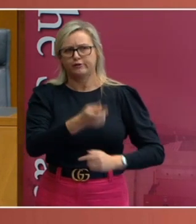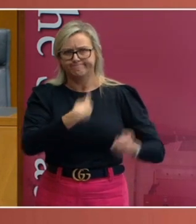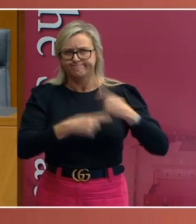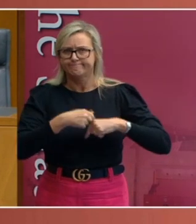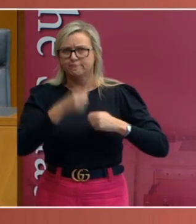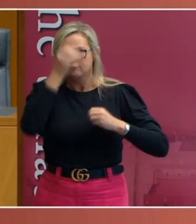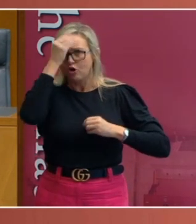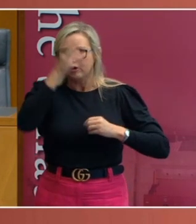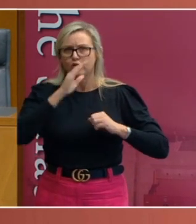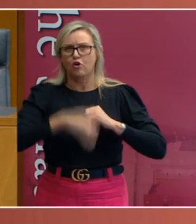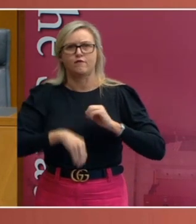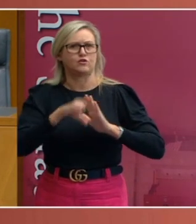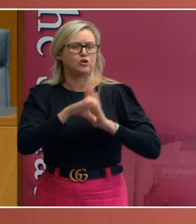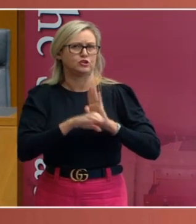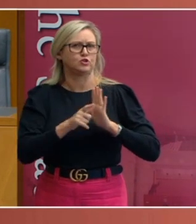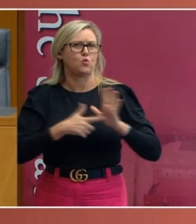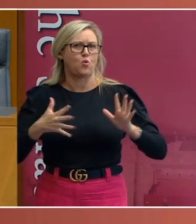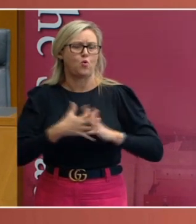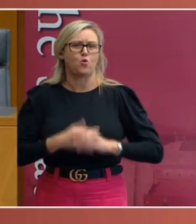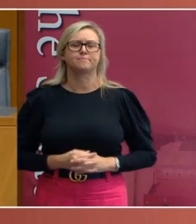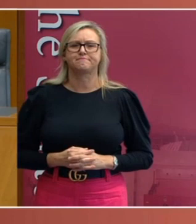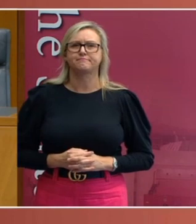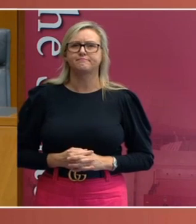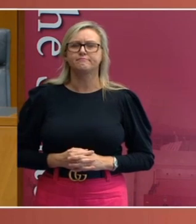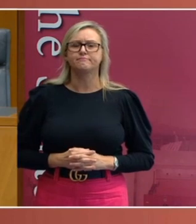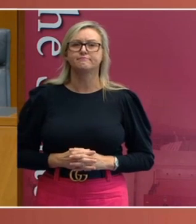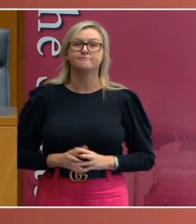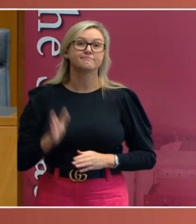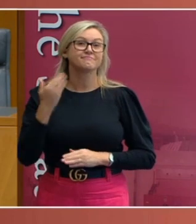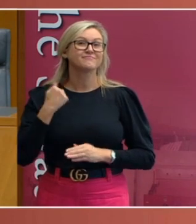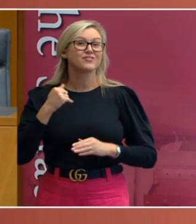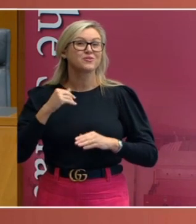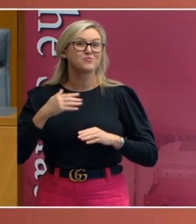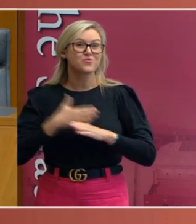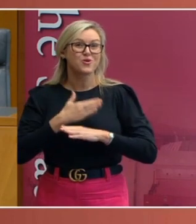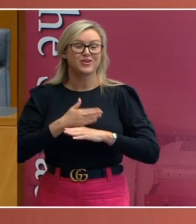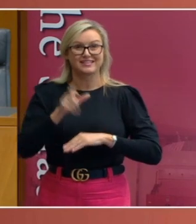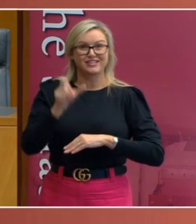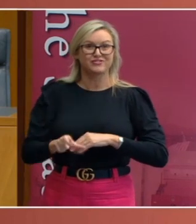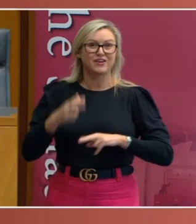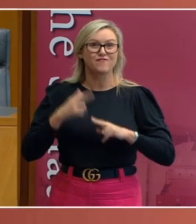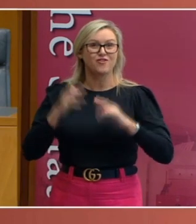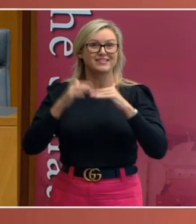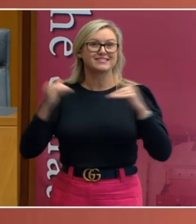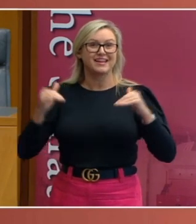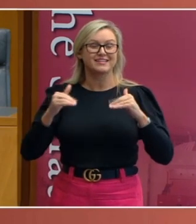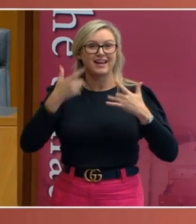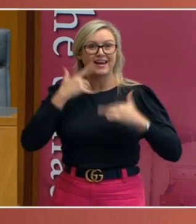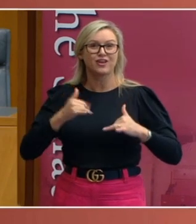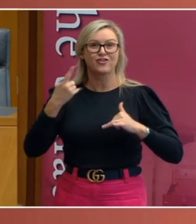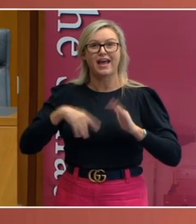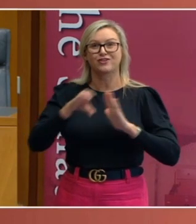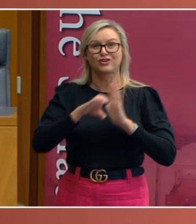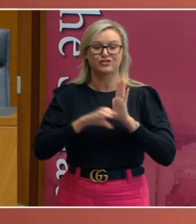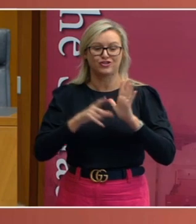communication. In earlier times, Professor Toomey worked as secretary to the Senate Legal and Constitutional Affairs Committee.